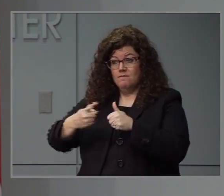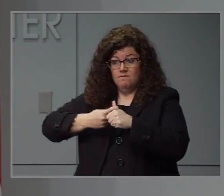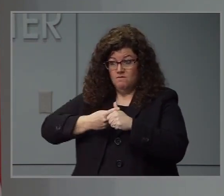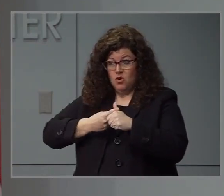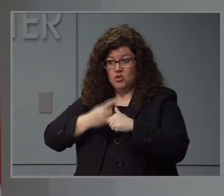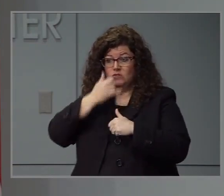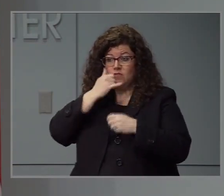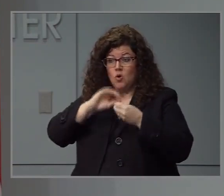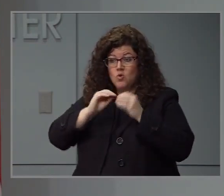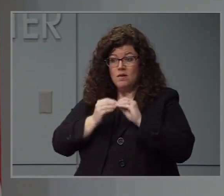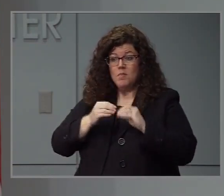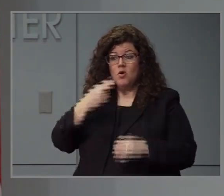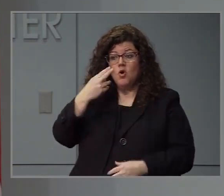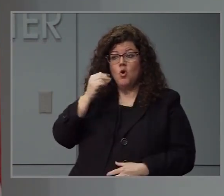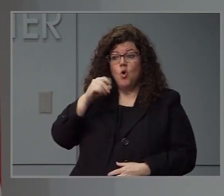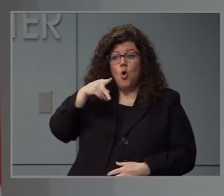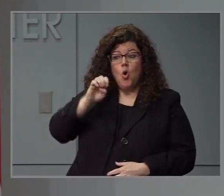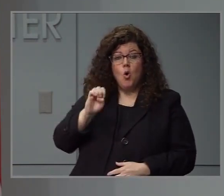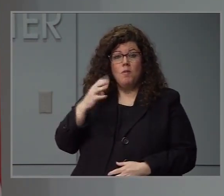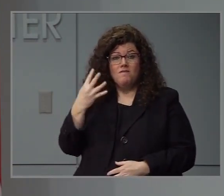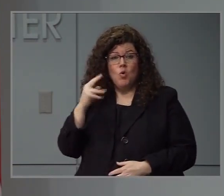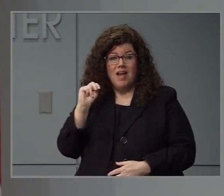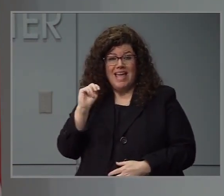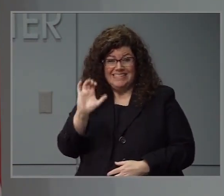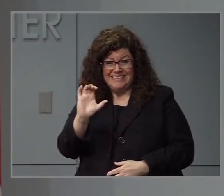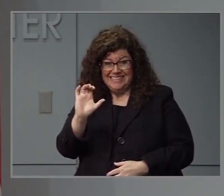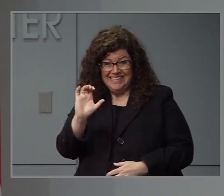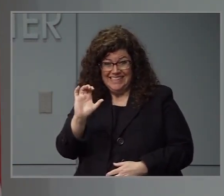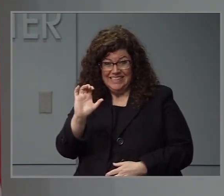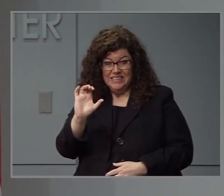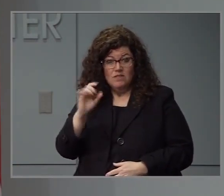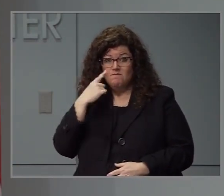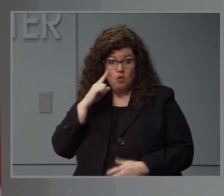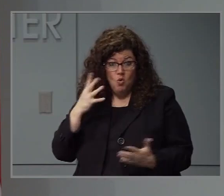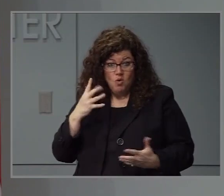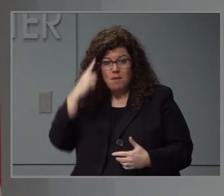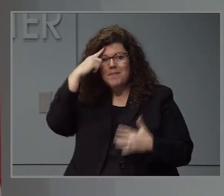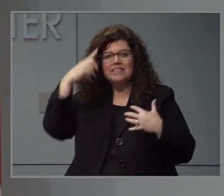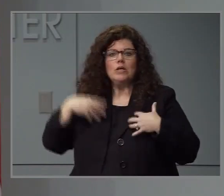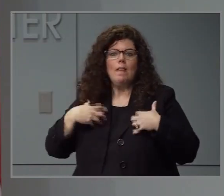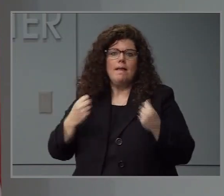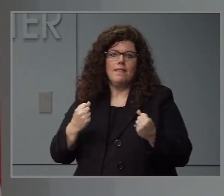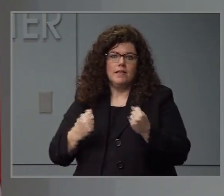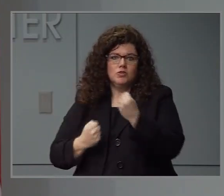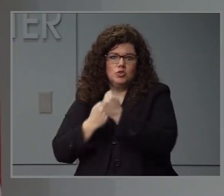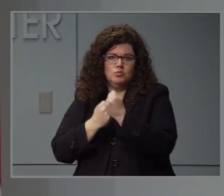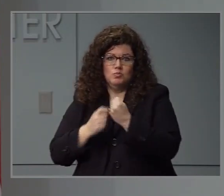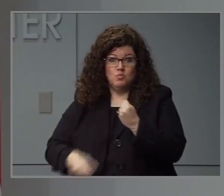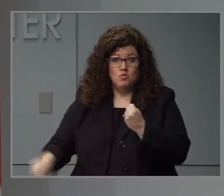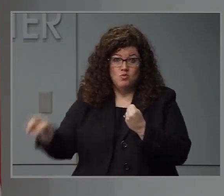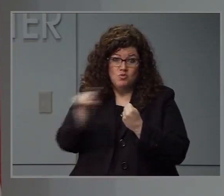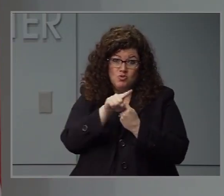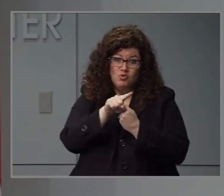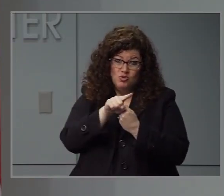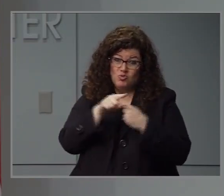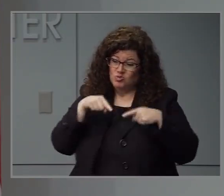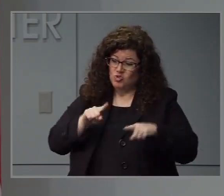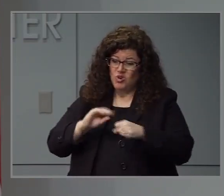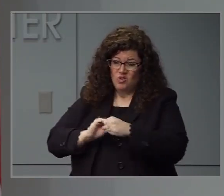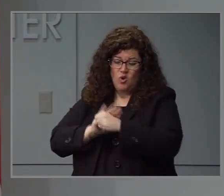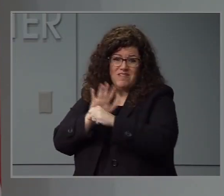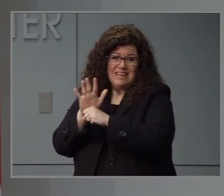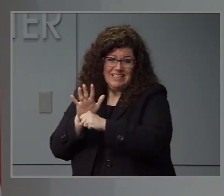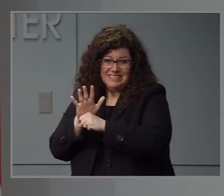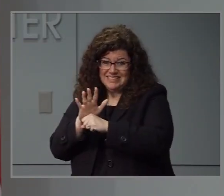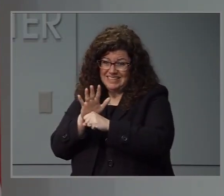is Hope 4NC Helpline. It's a mental health resource to support North Carolinians during this whole COVID-19